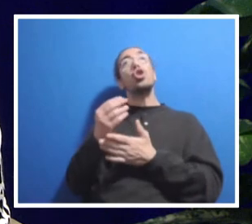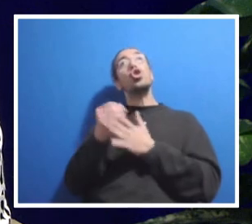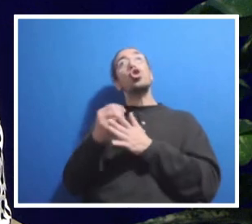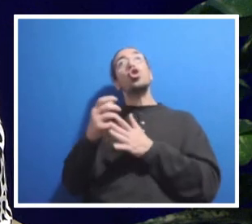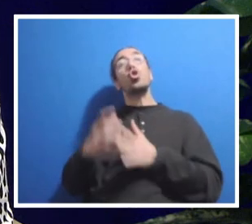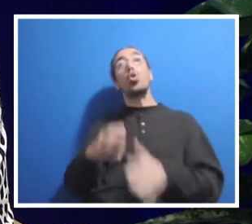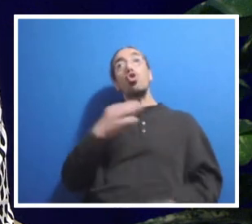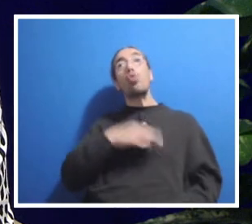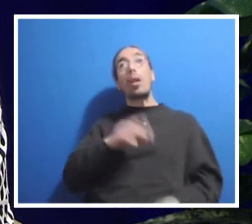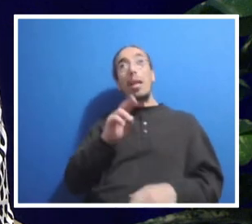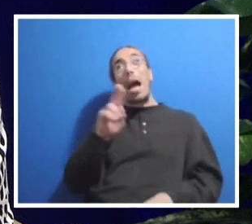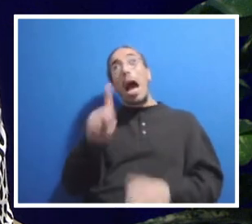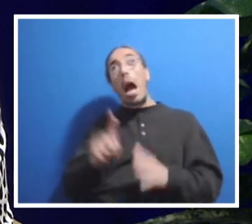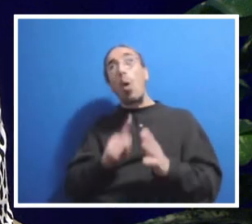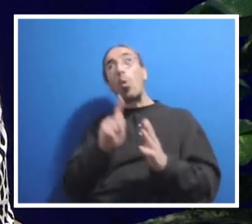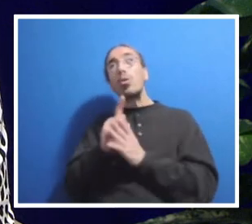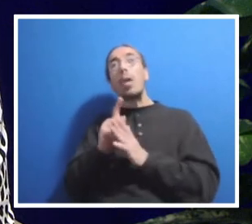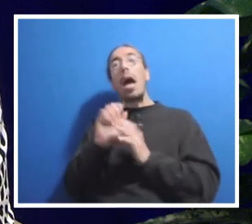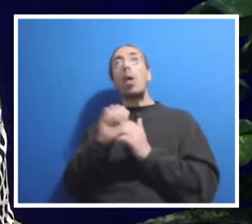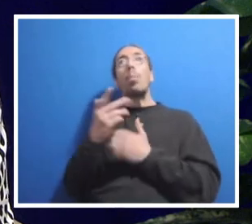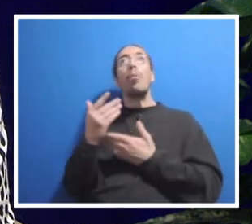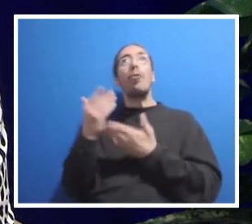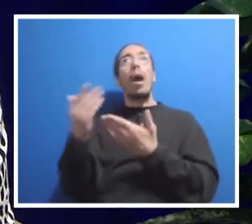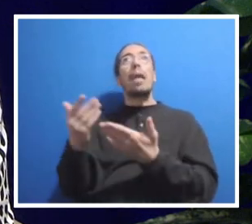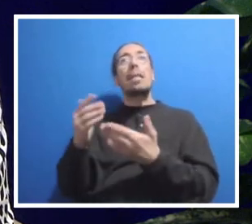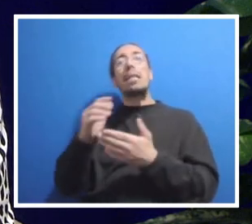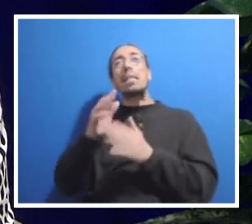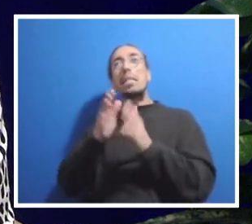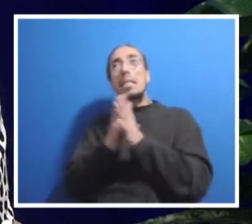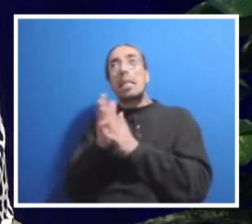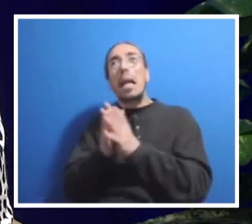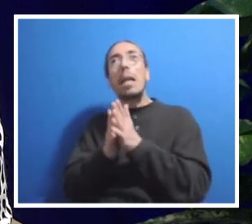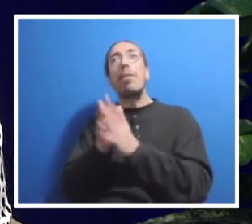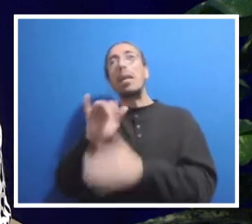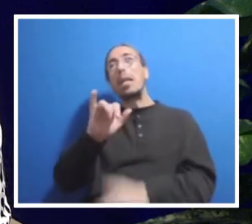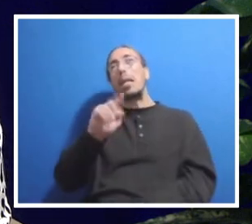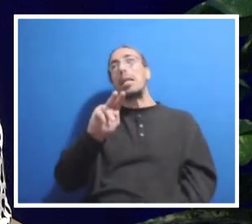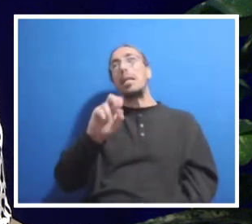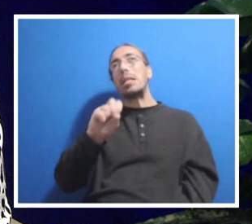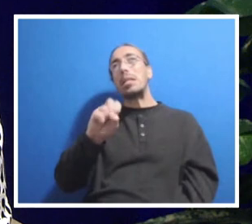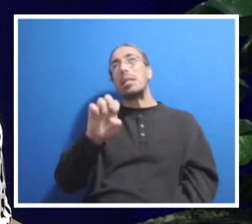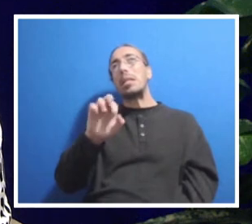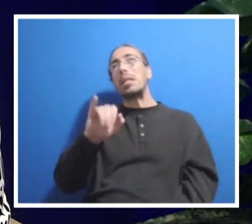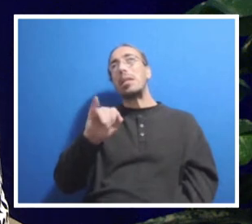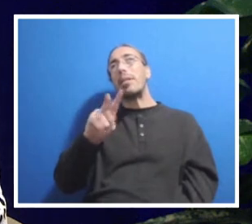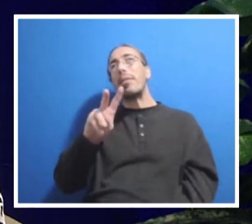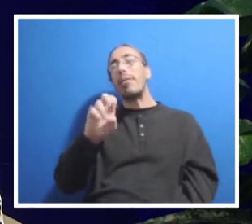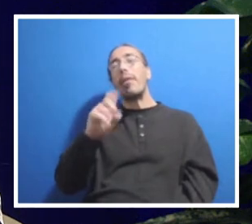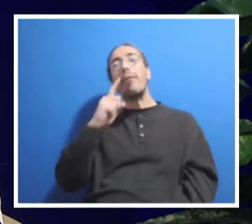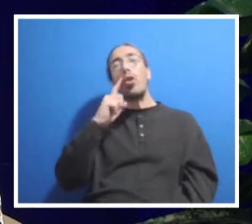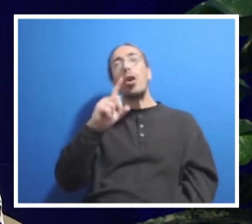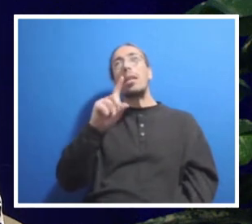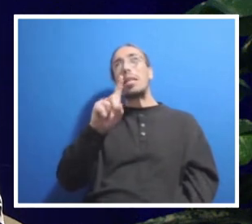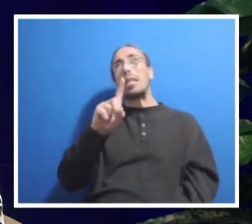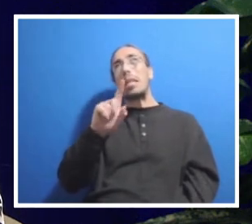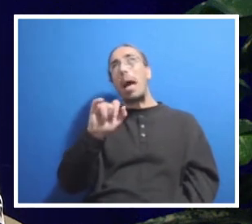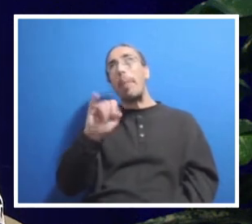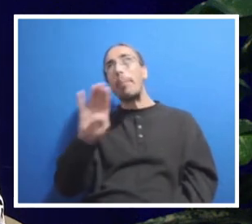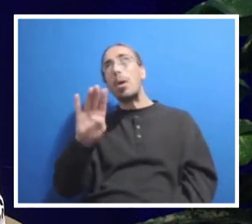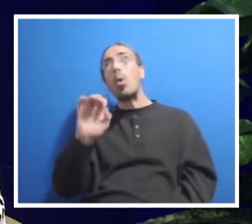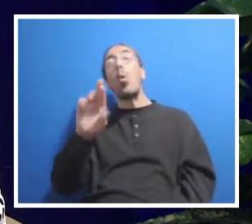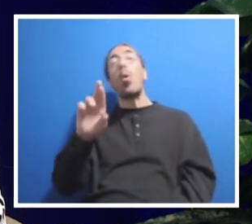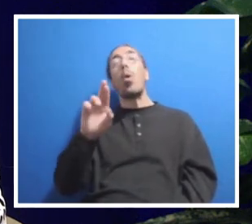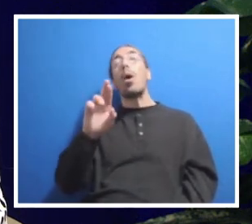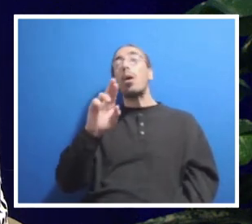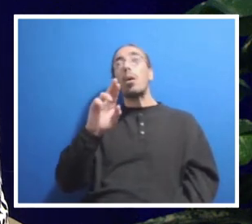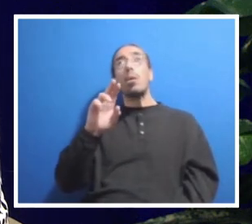provide incentives for values that are important to us like DEIB or interdisciplinary research?